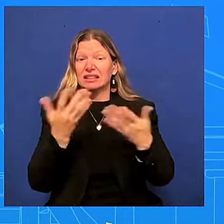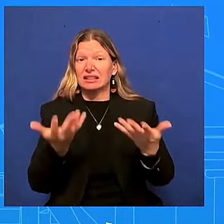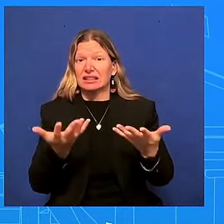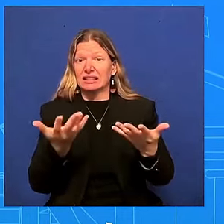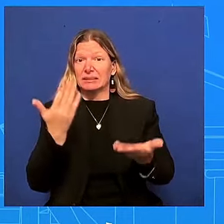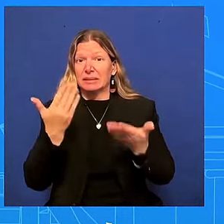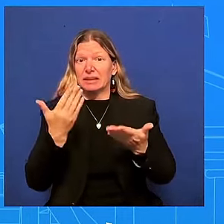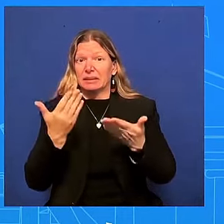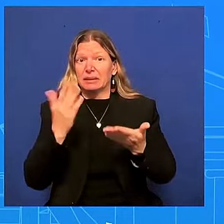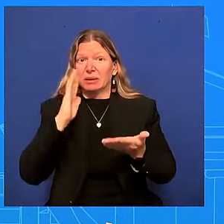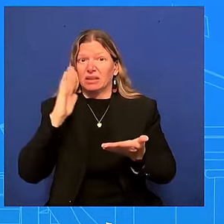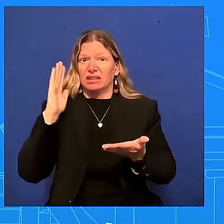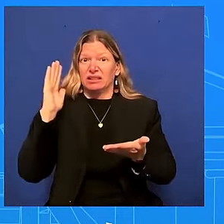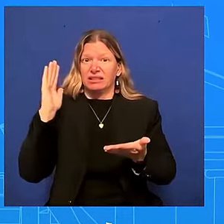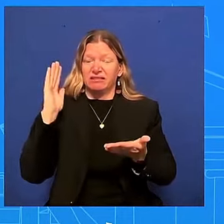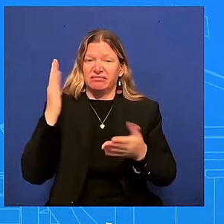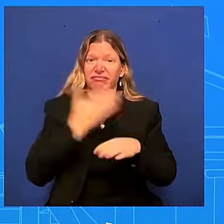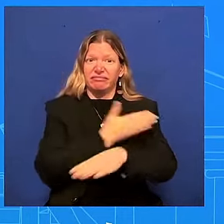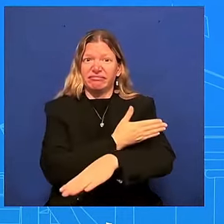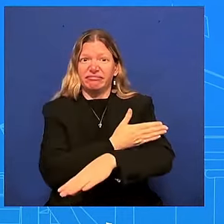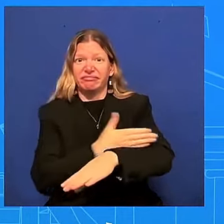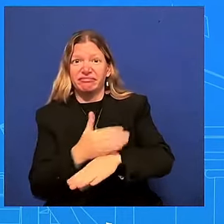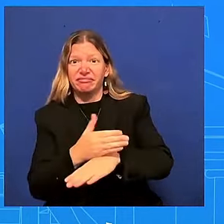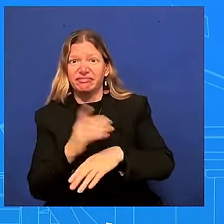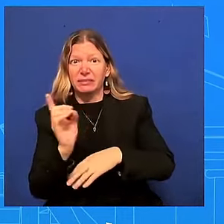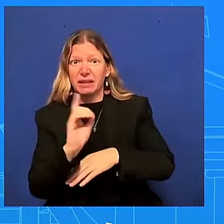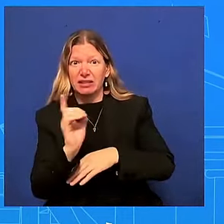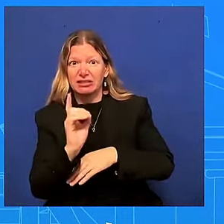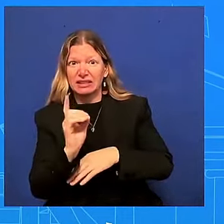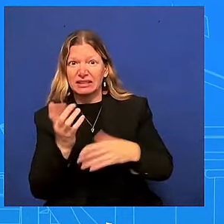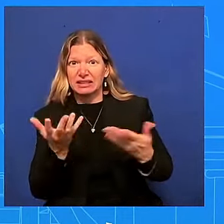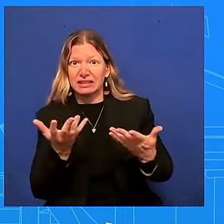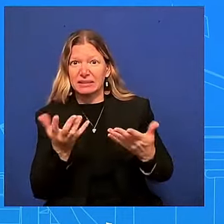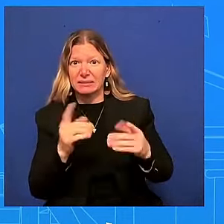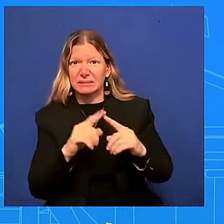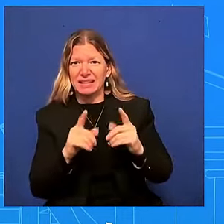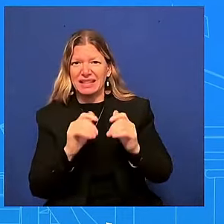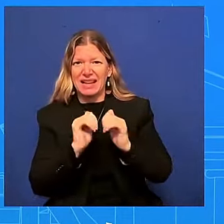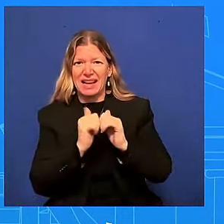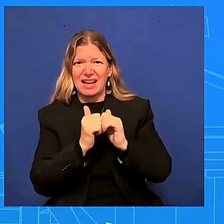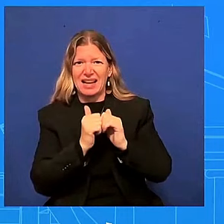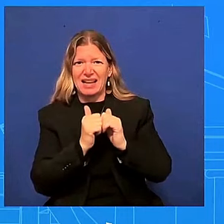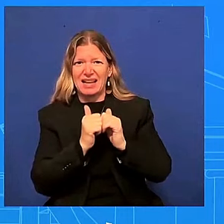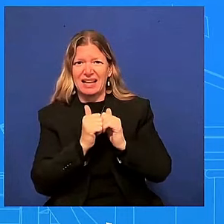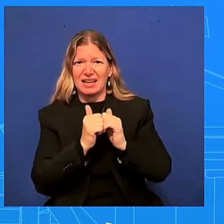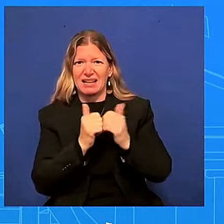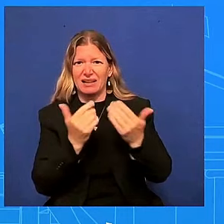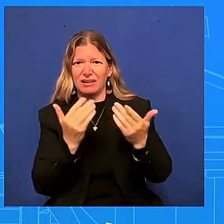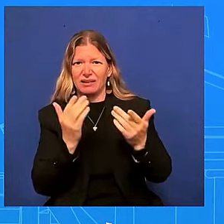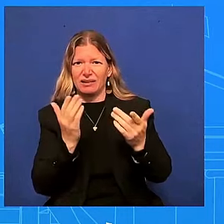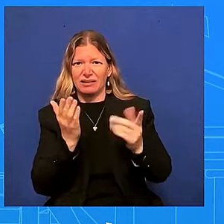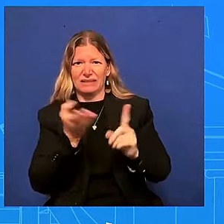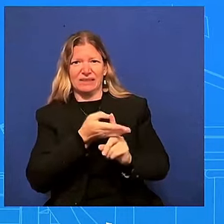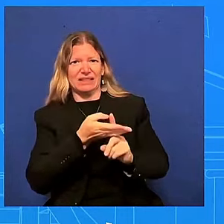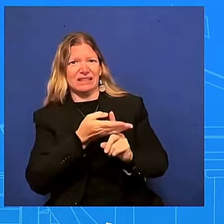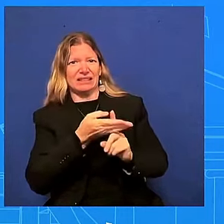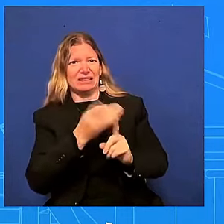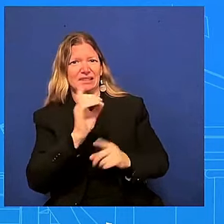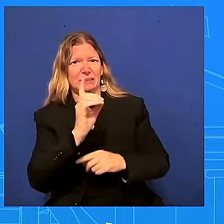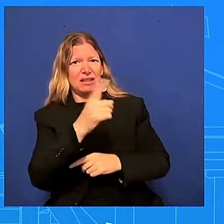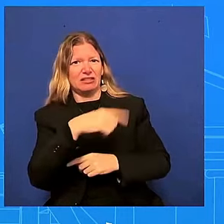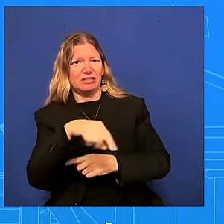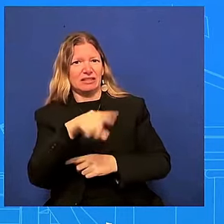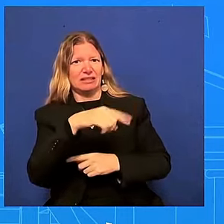corral uh democrats when there are members of the party who believe that about the president staying in the race uh and do you have a response to that specifically